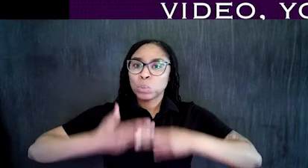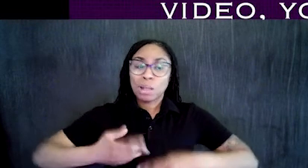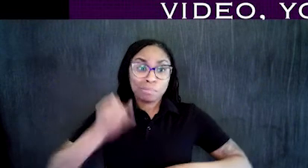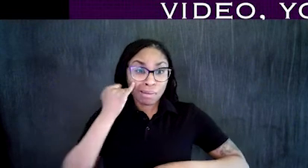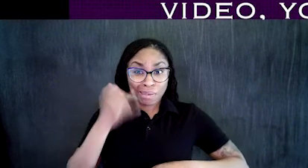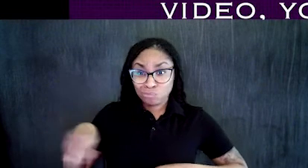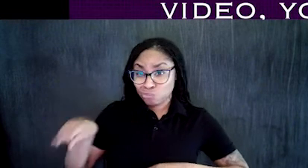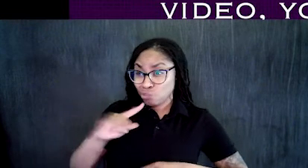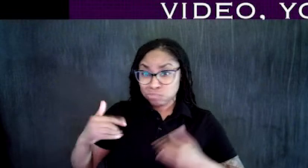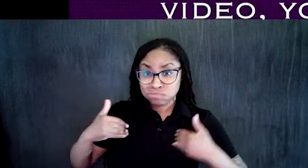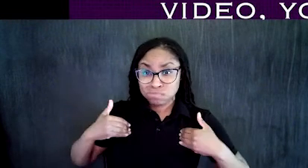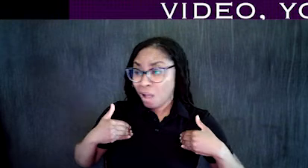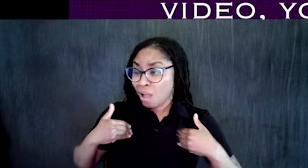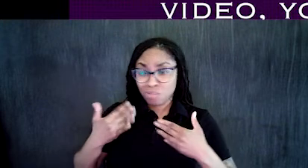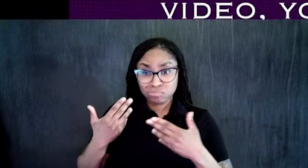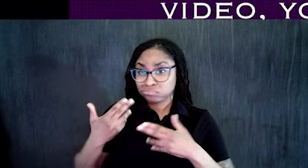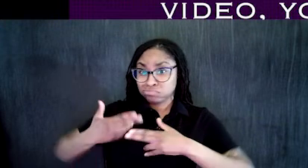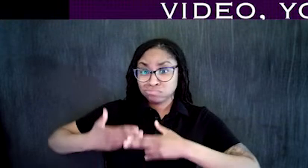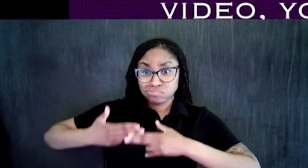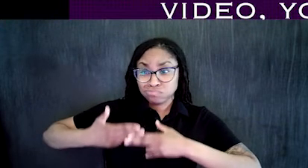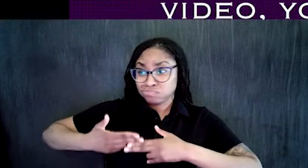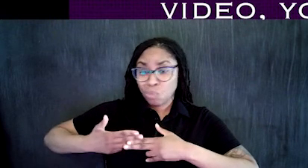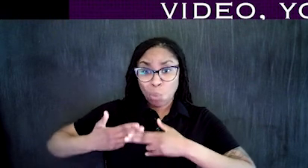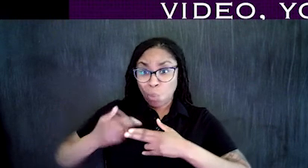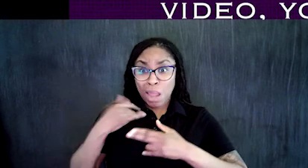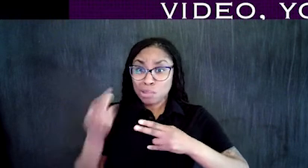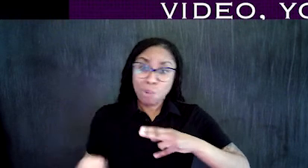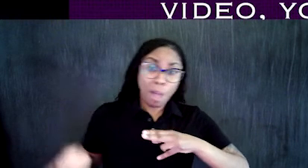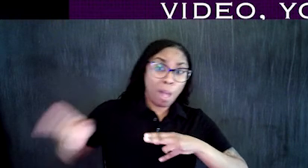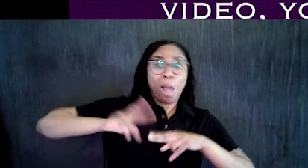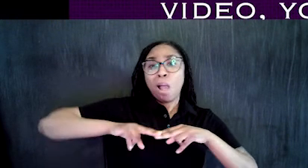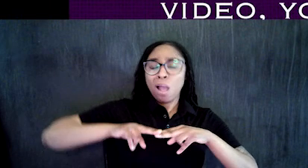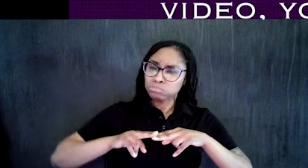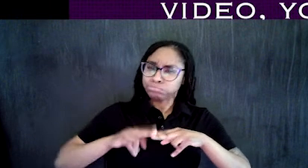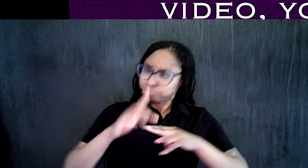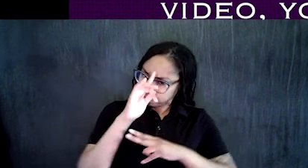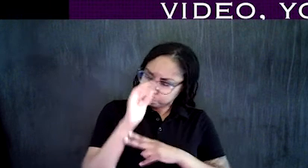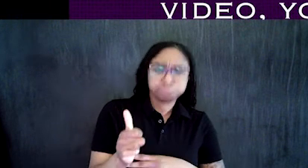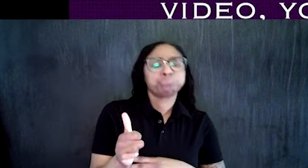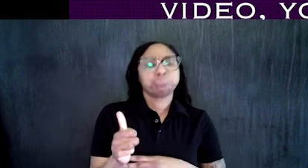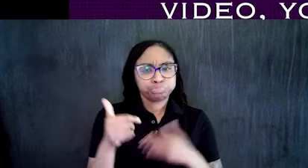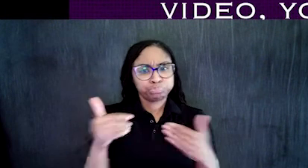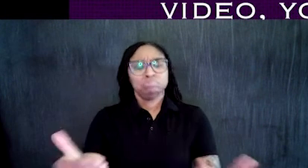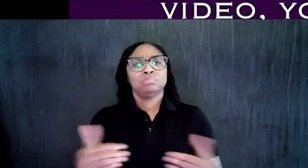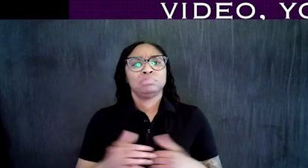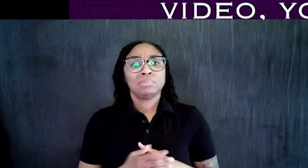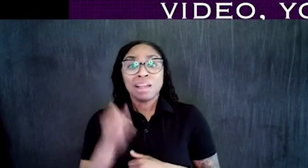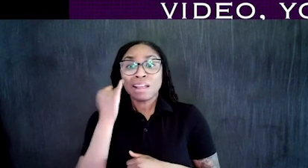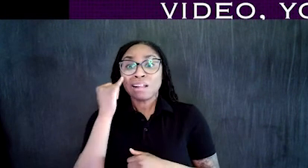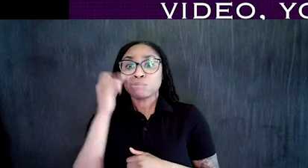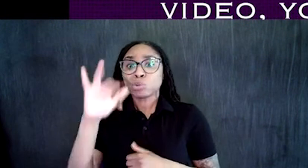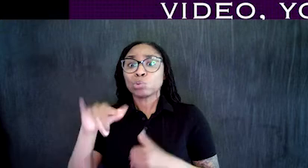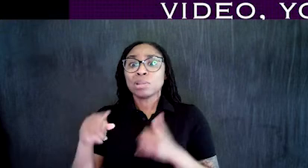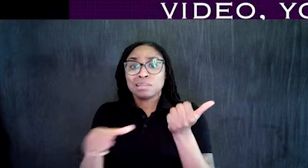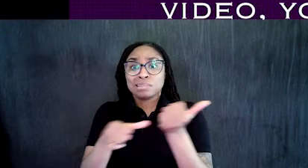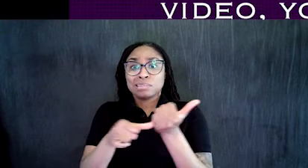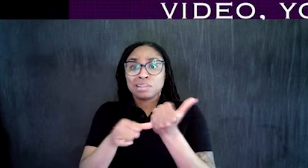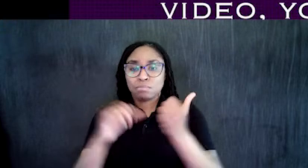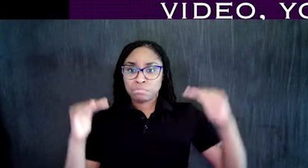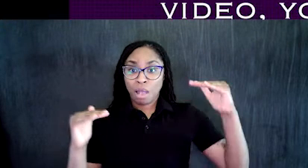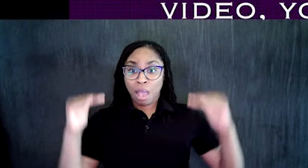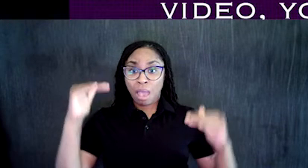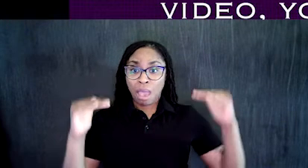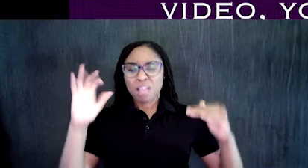take some precautions as your health and safety are the most important. To avoid any injury or harm, you need to check your health with your doctor before exercising.